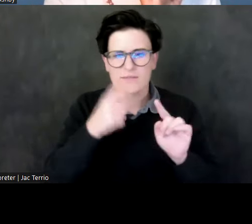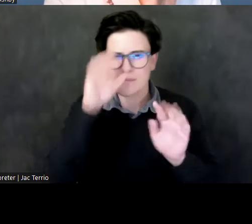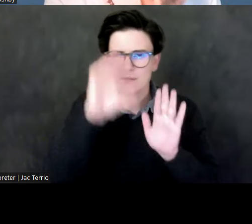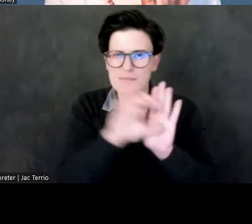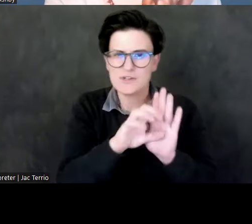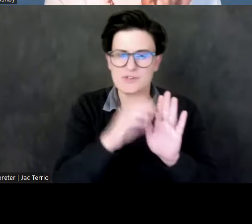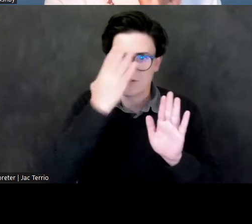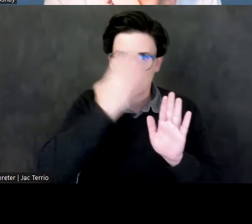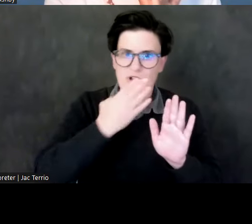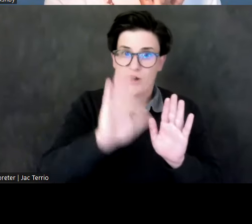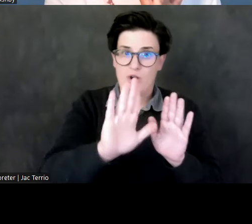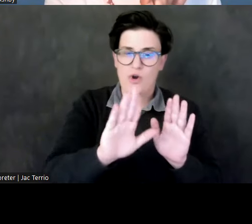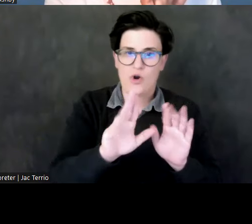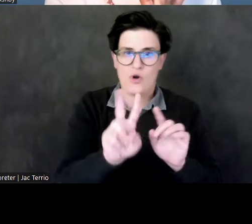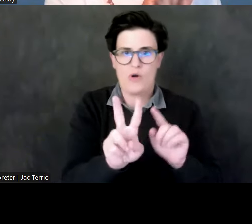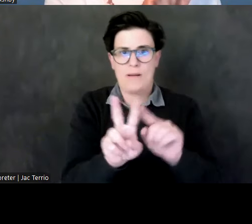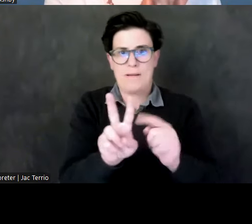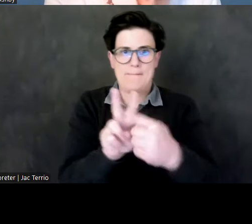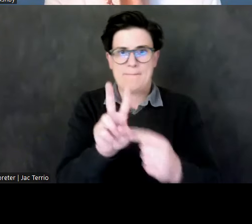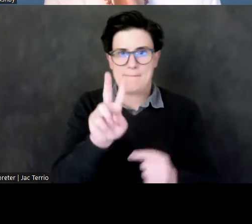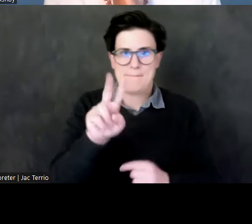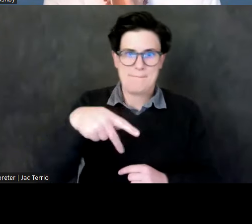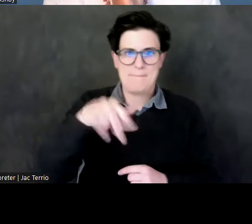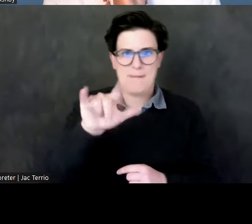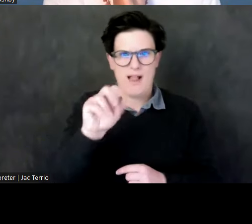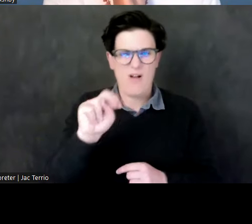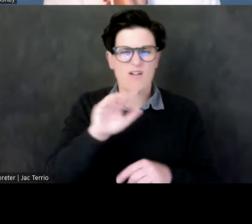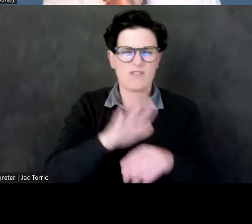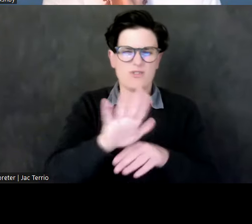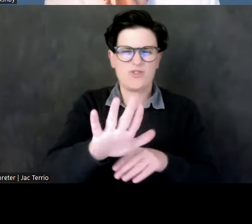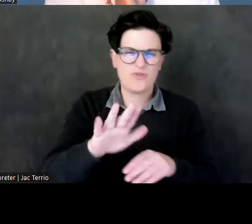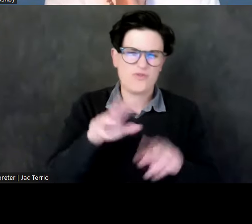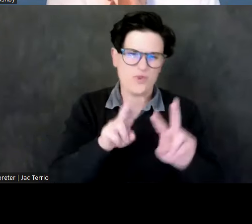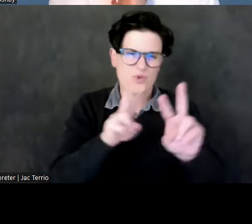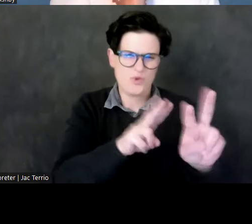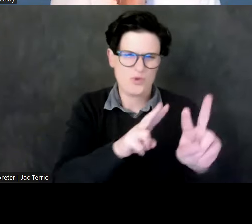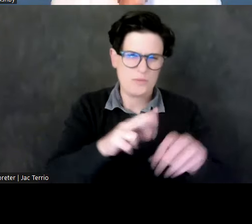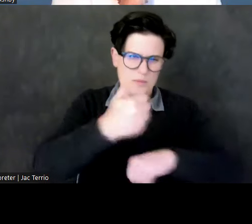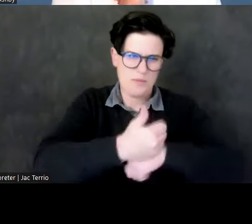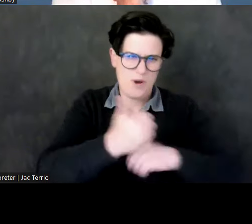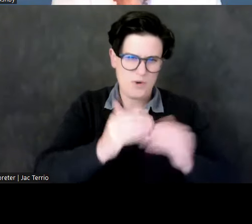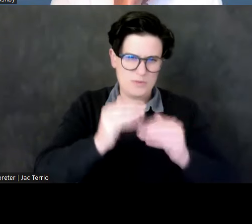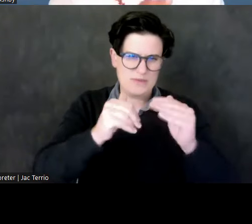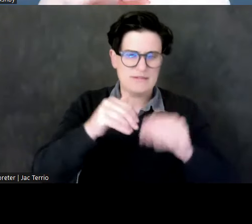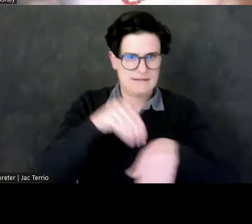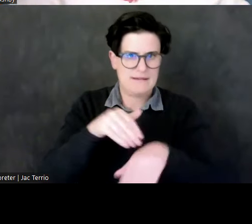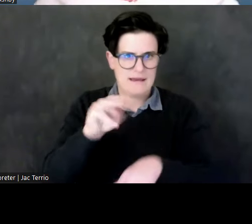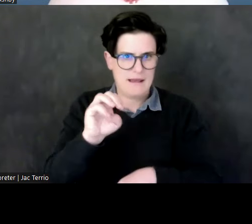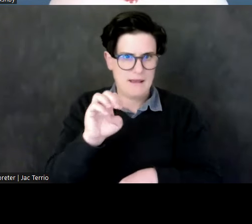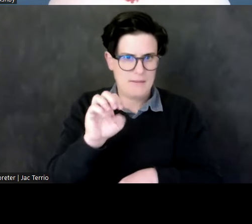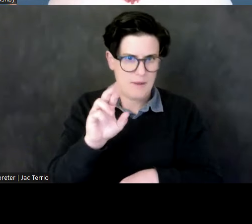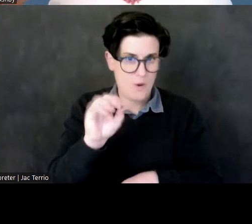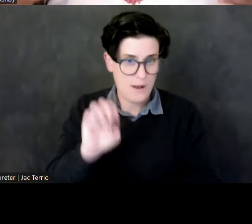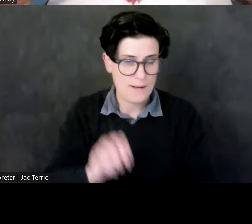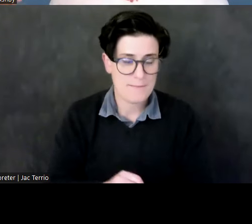her pylon on her funerary monument at Meroe. And you can see the